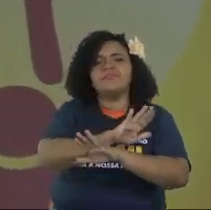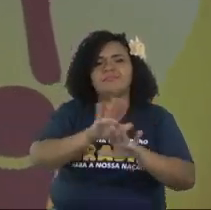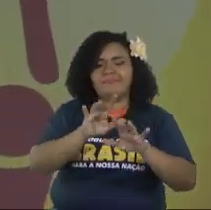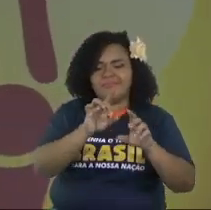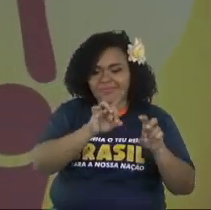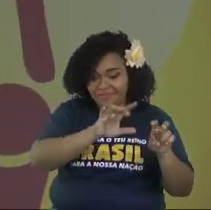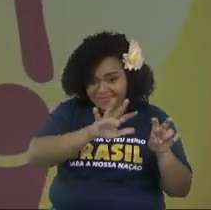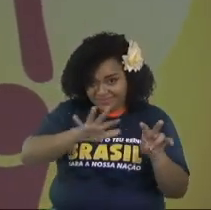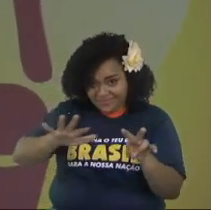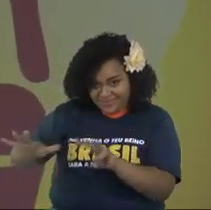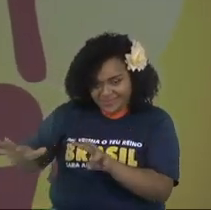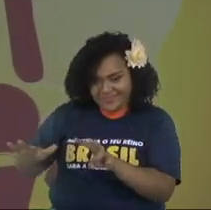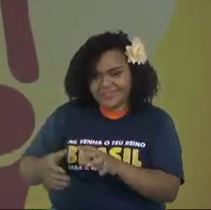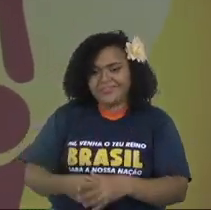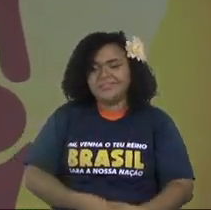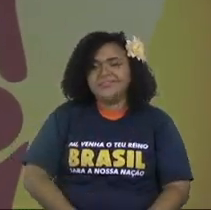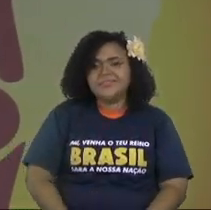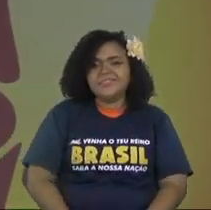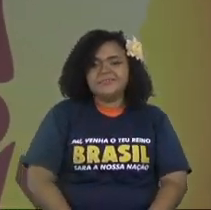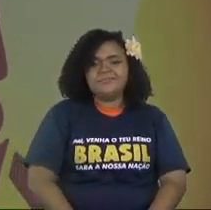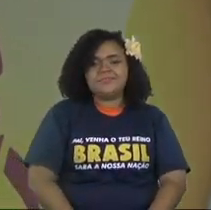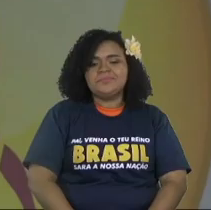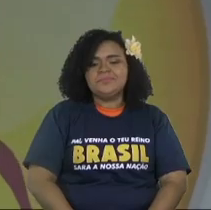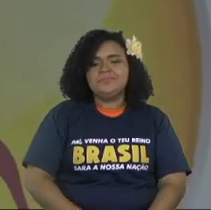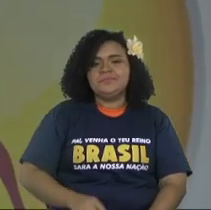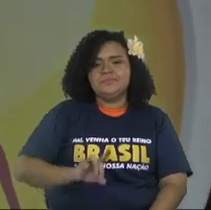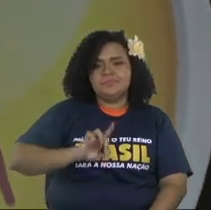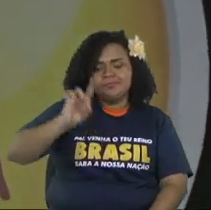have a good week amen amen